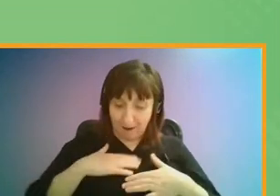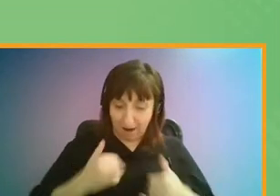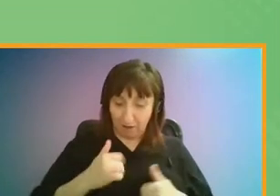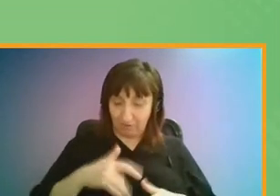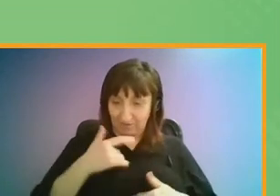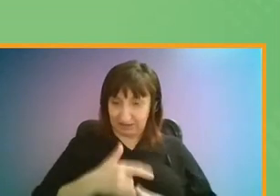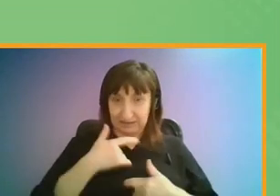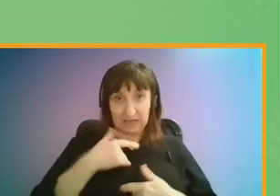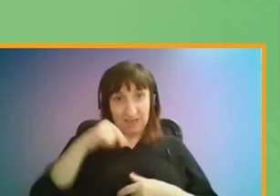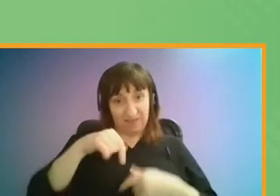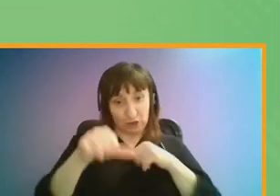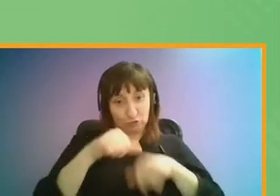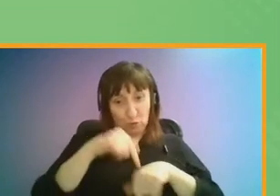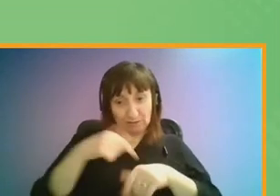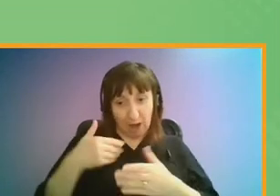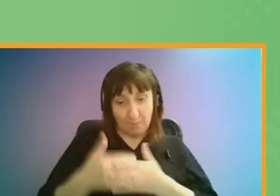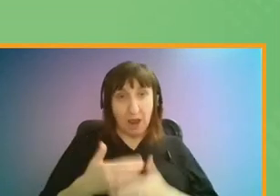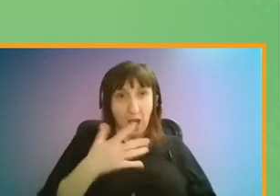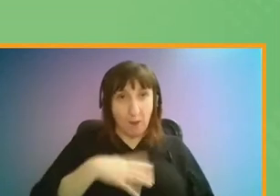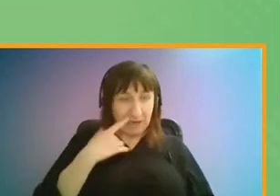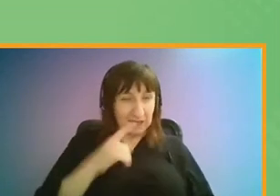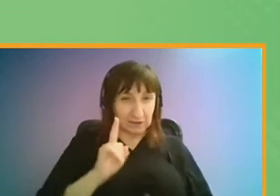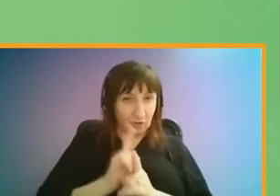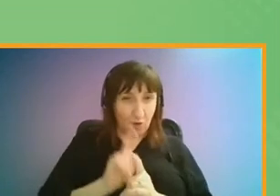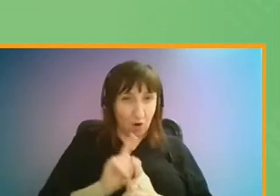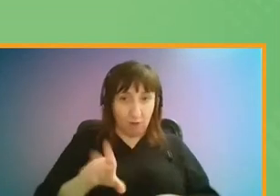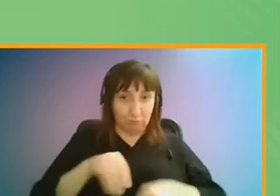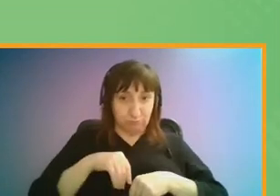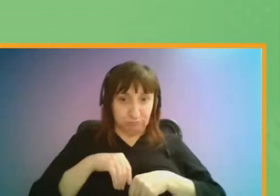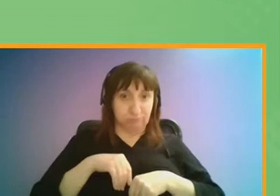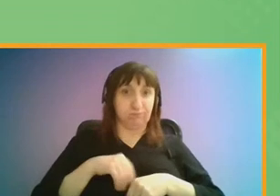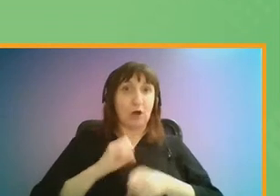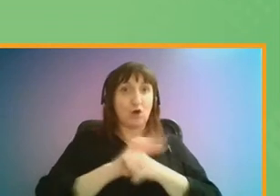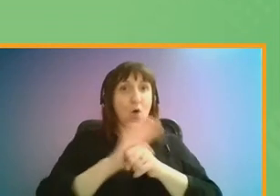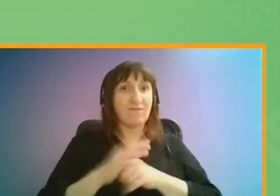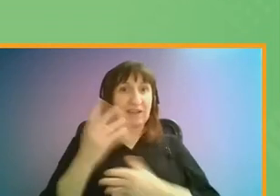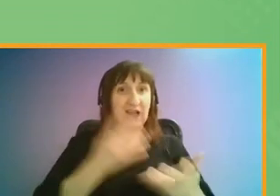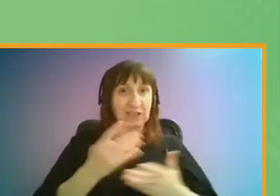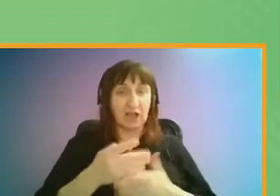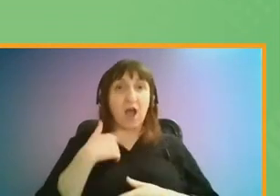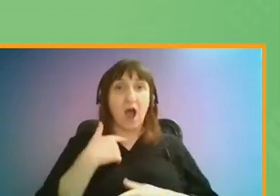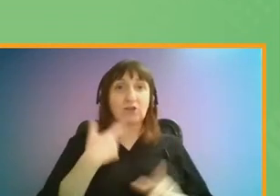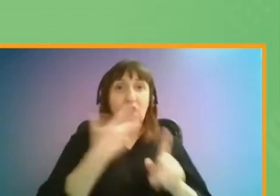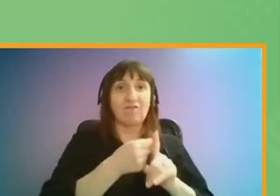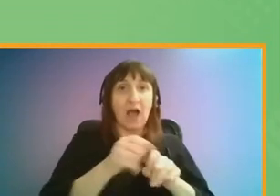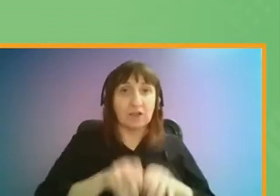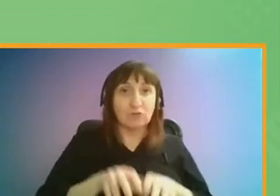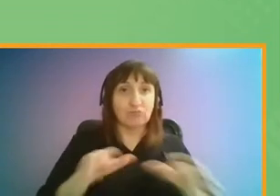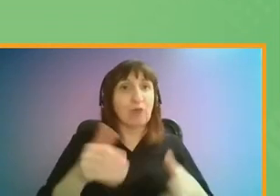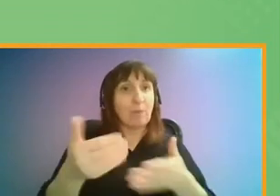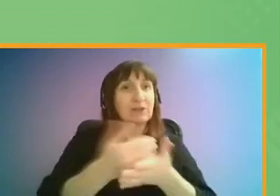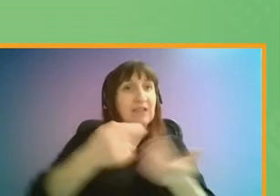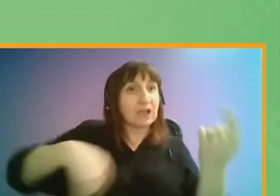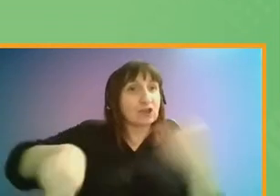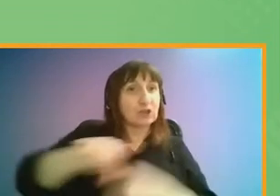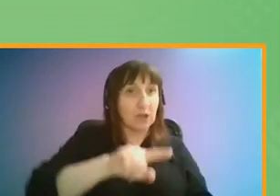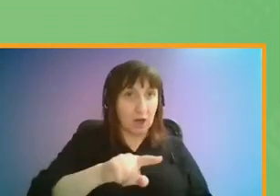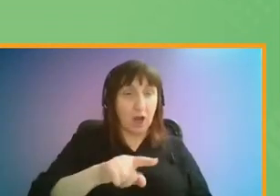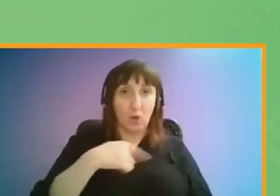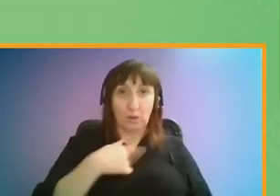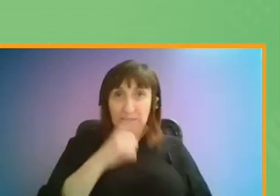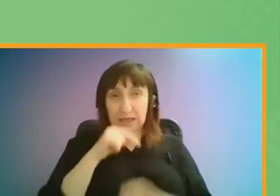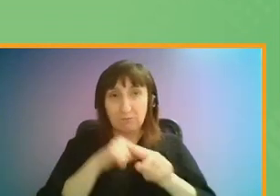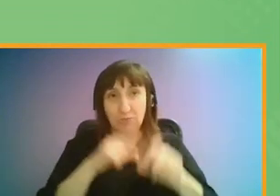In the short term, this might mean trying to avoid getting COVID-19 until the vaccine offers widespread protection and seeing good levels of mask wearing